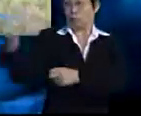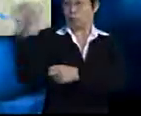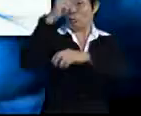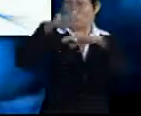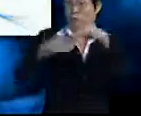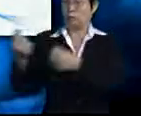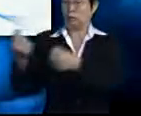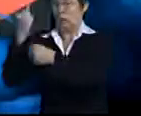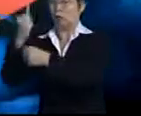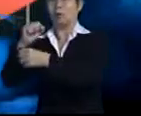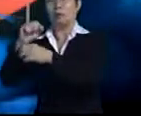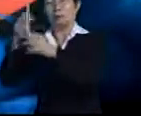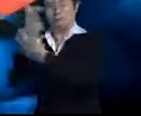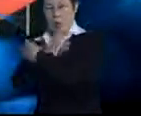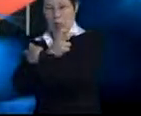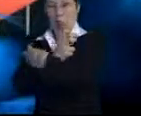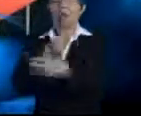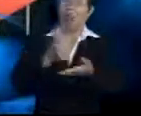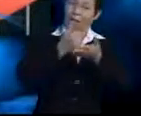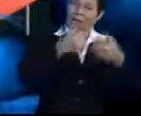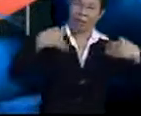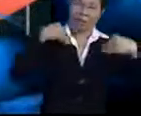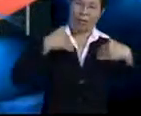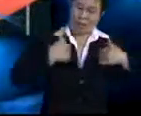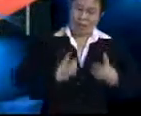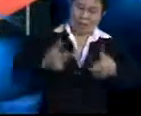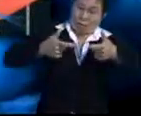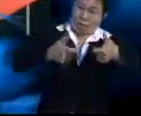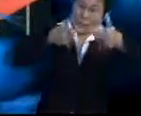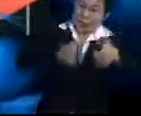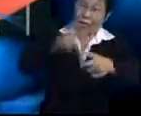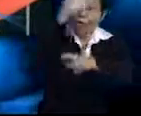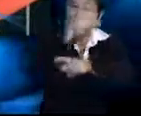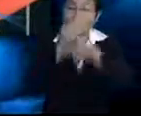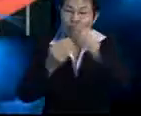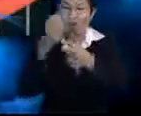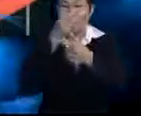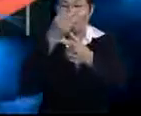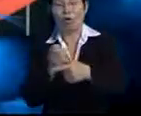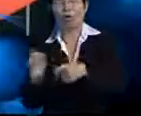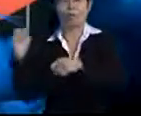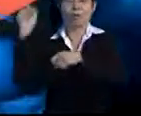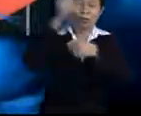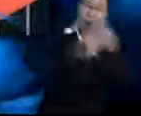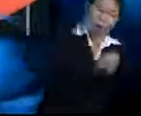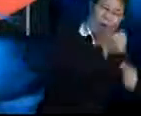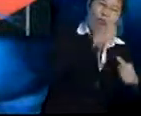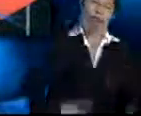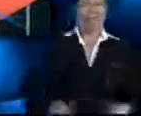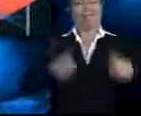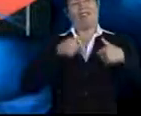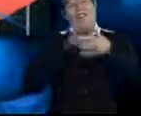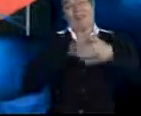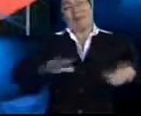solid bones. This helps the animal to run in order to hunt for food or to run from